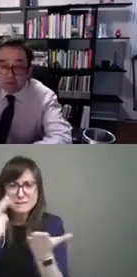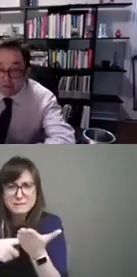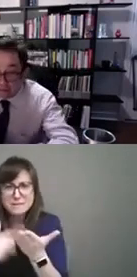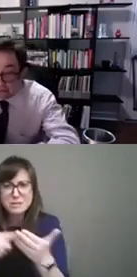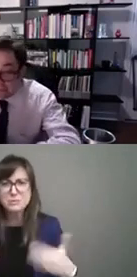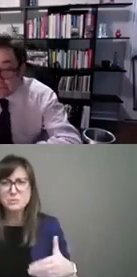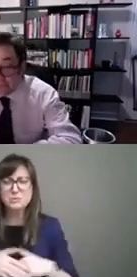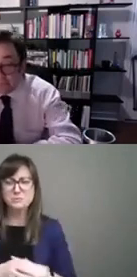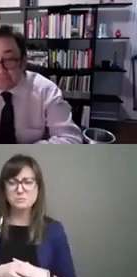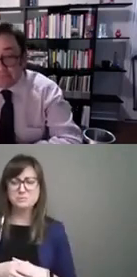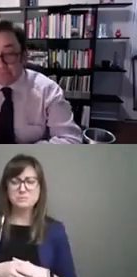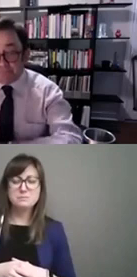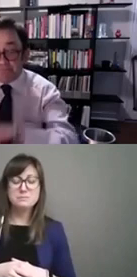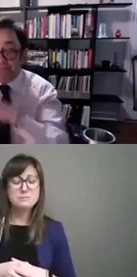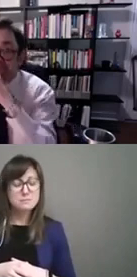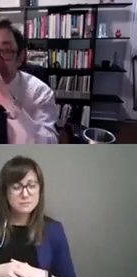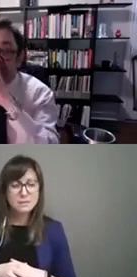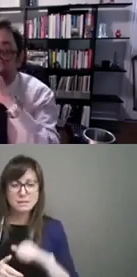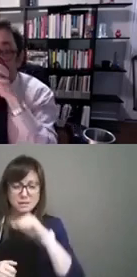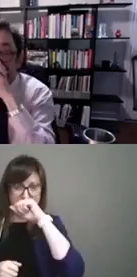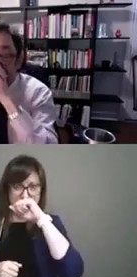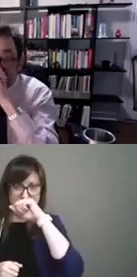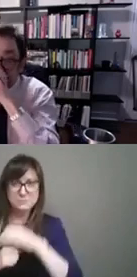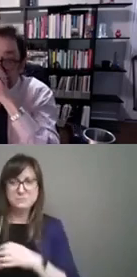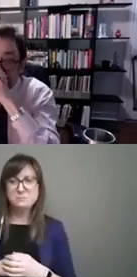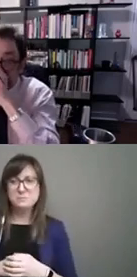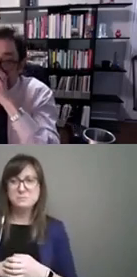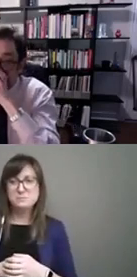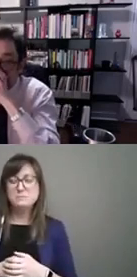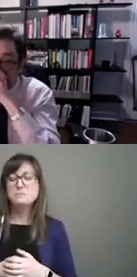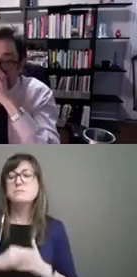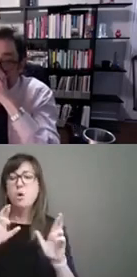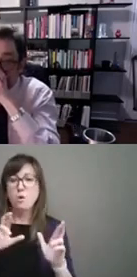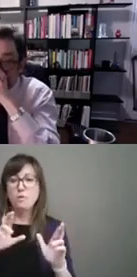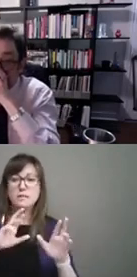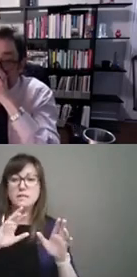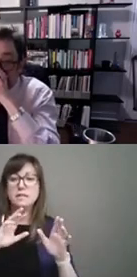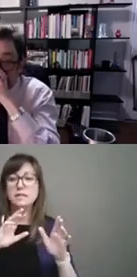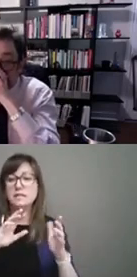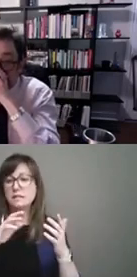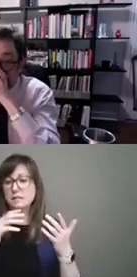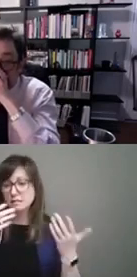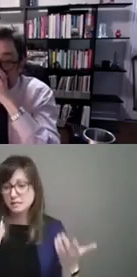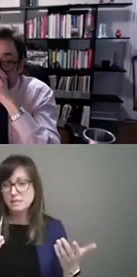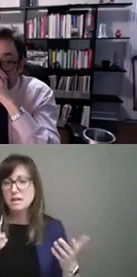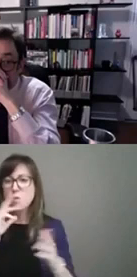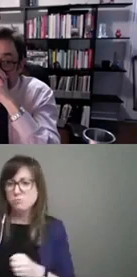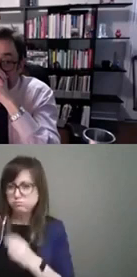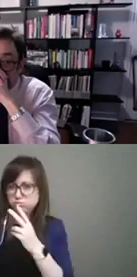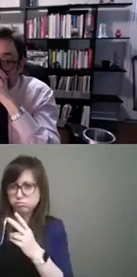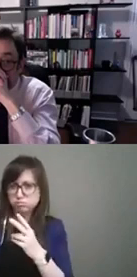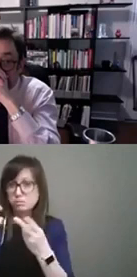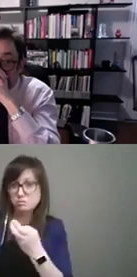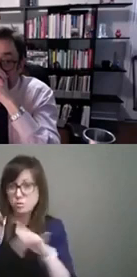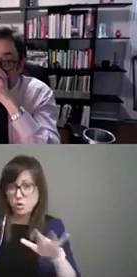we hope to have uh we'll have the the recording and streamed uh that you and this uh website uh later this week i